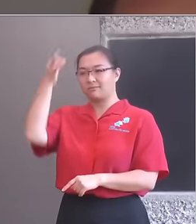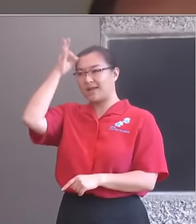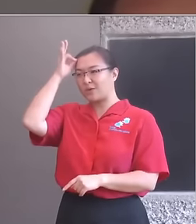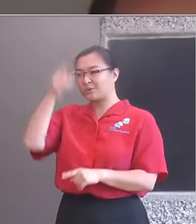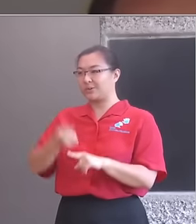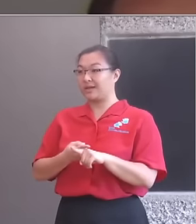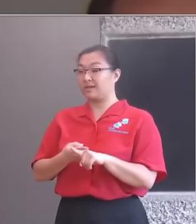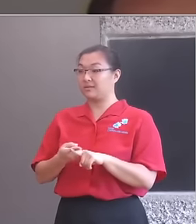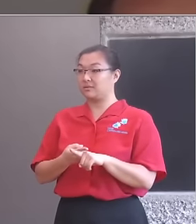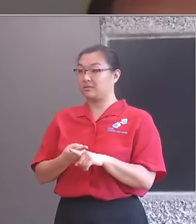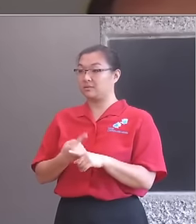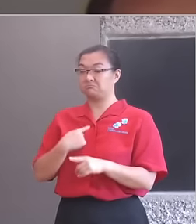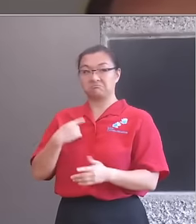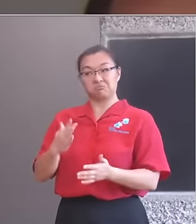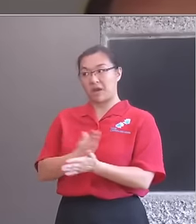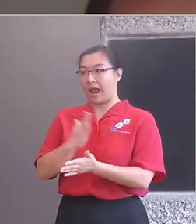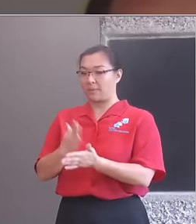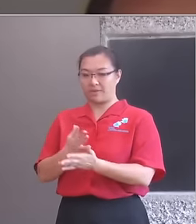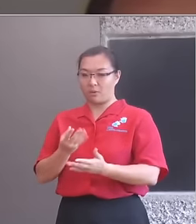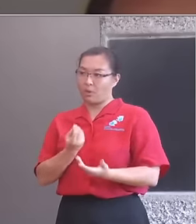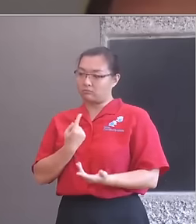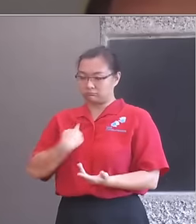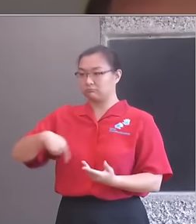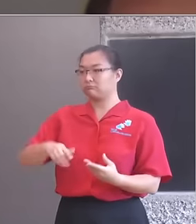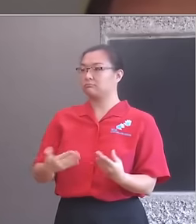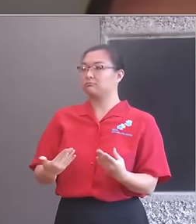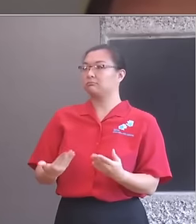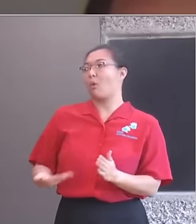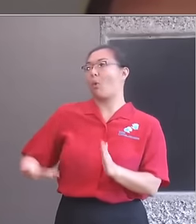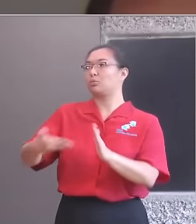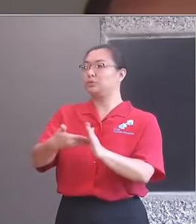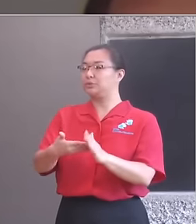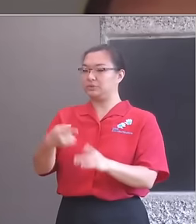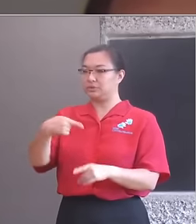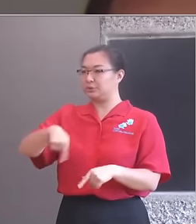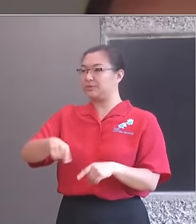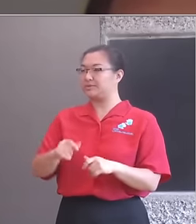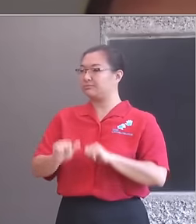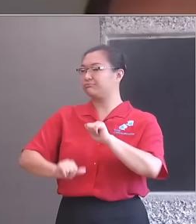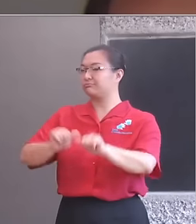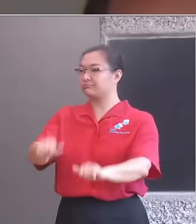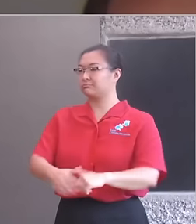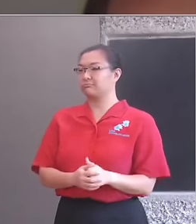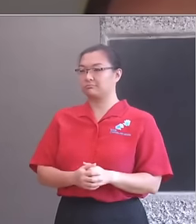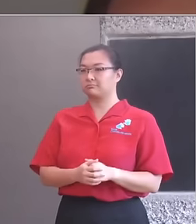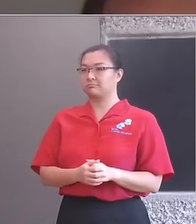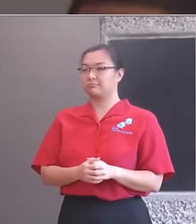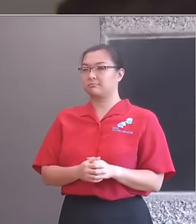to this drive for more cultural education in our schools through the Cultural Education Challenge. Throughout